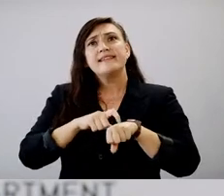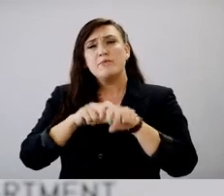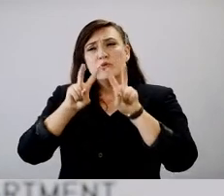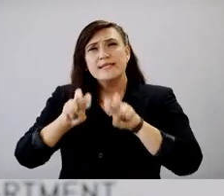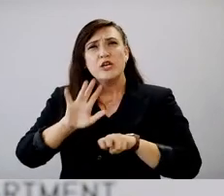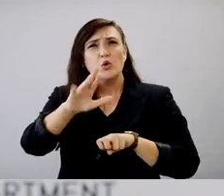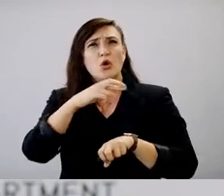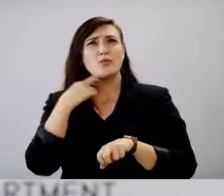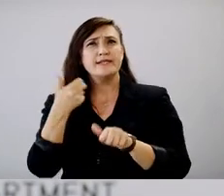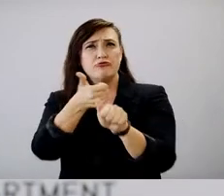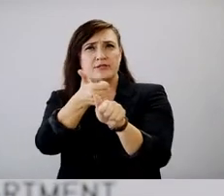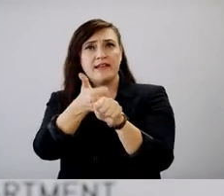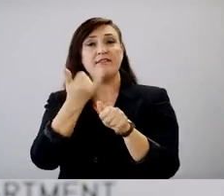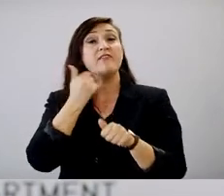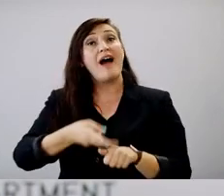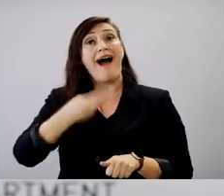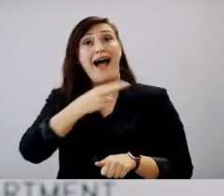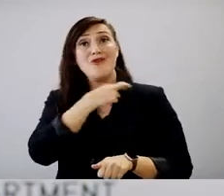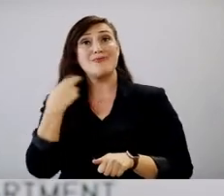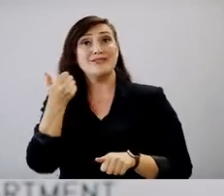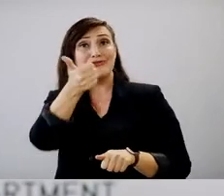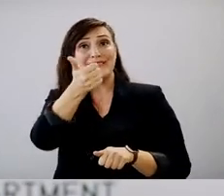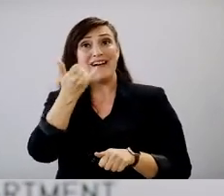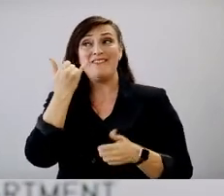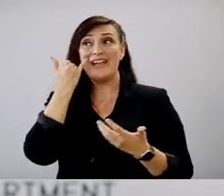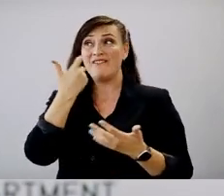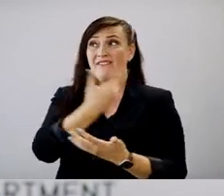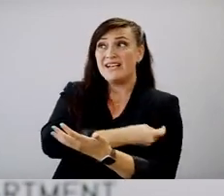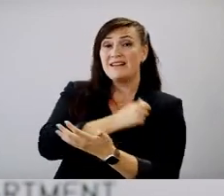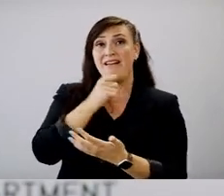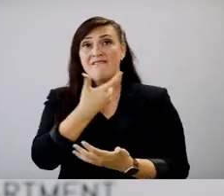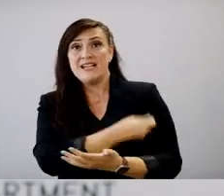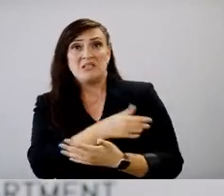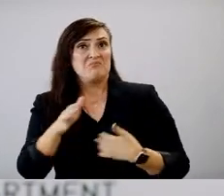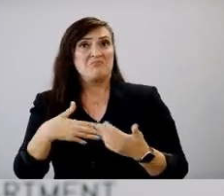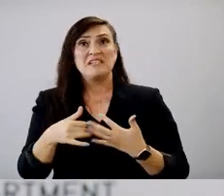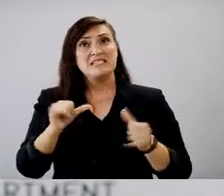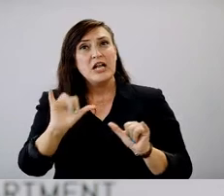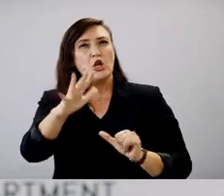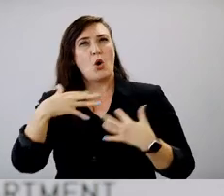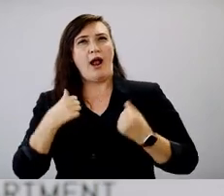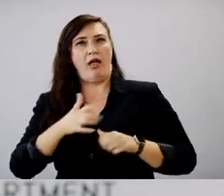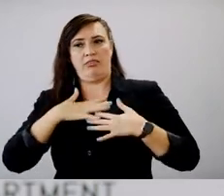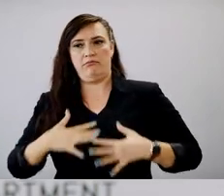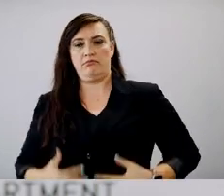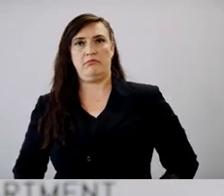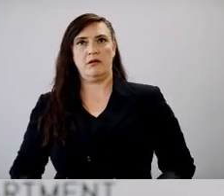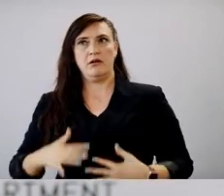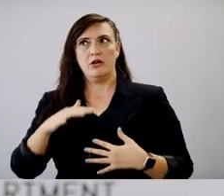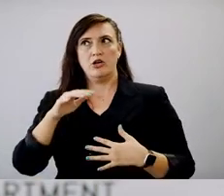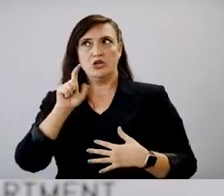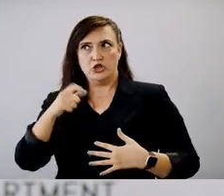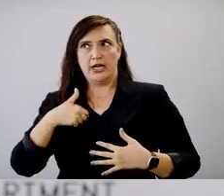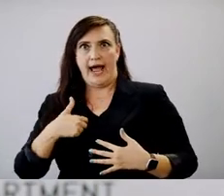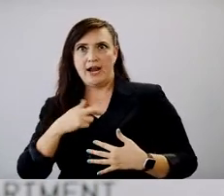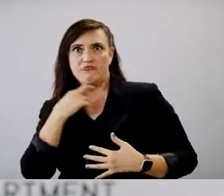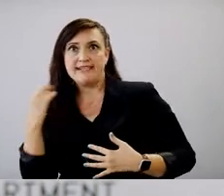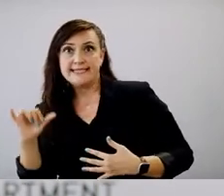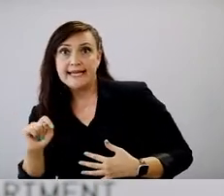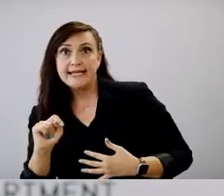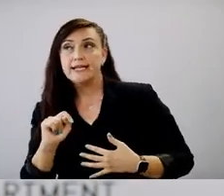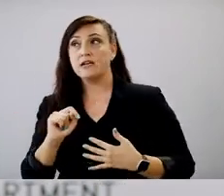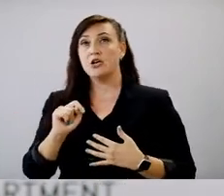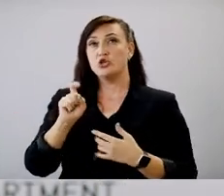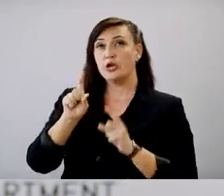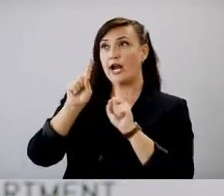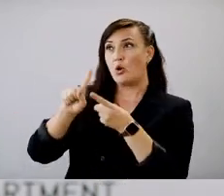assess your risk, if you are high risk for an outcome, whether you're vaccinated or not, you know, is this an event that you should go to? Are there lots of people?